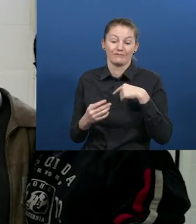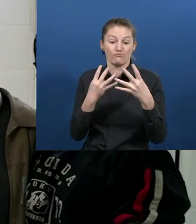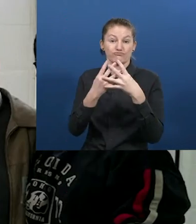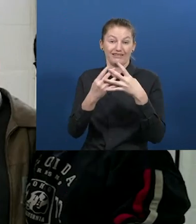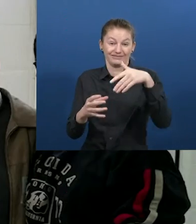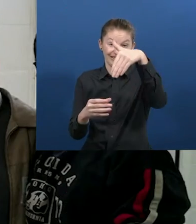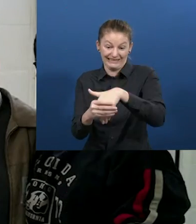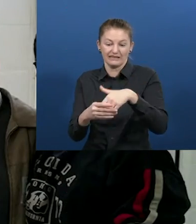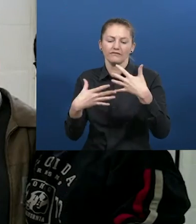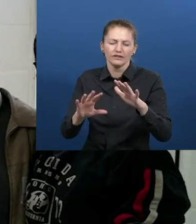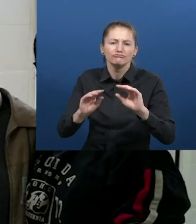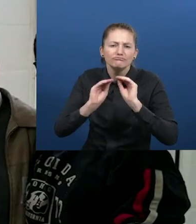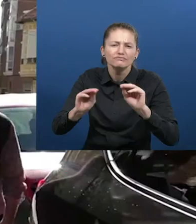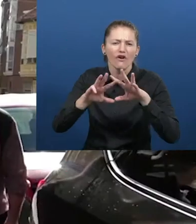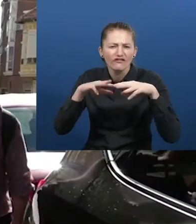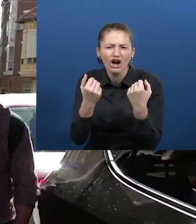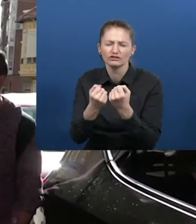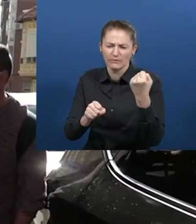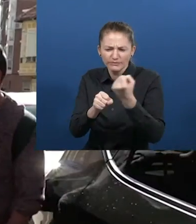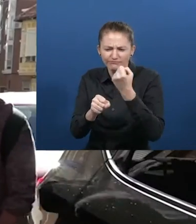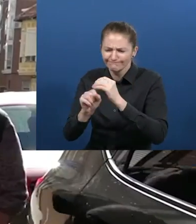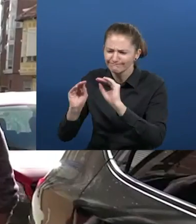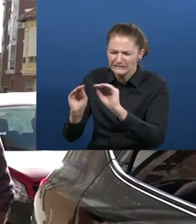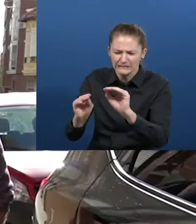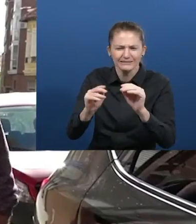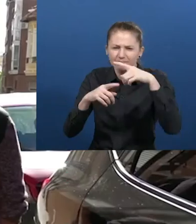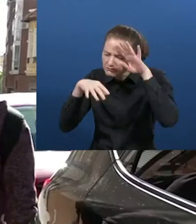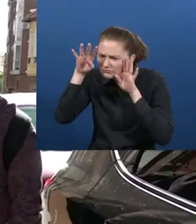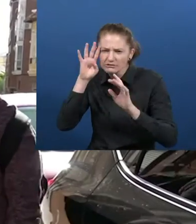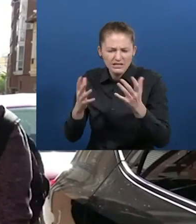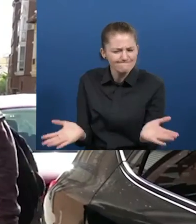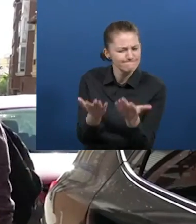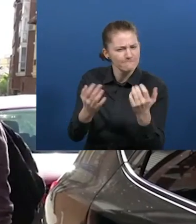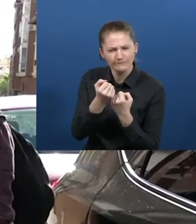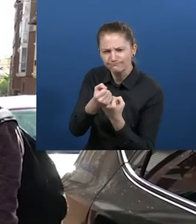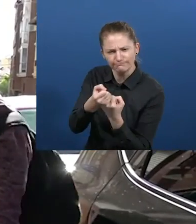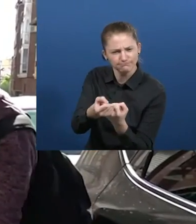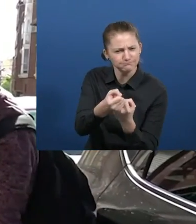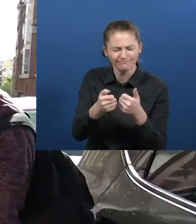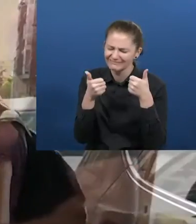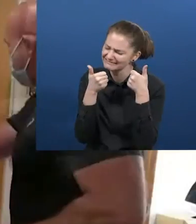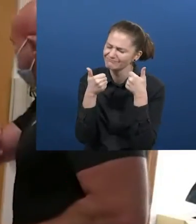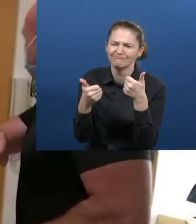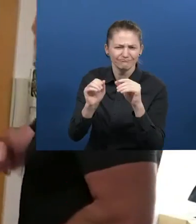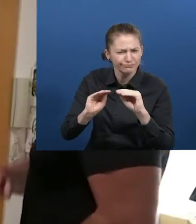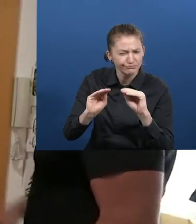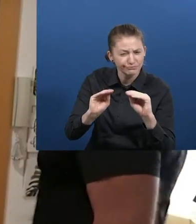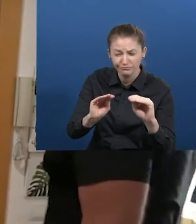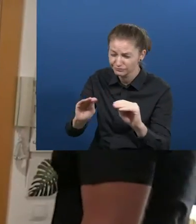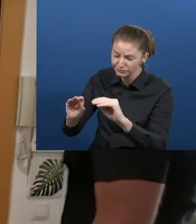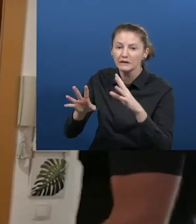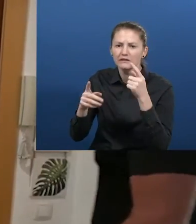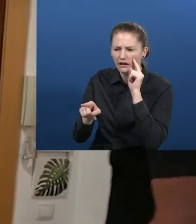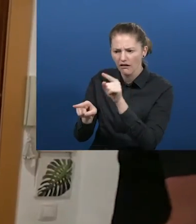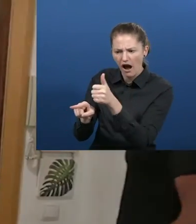ocupacionales y después de un trabajo intenso, arduo y bastante exhaustivo,